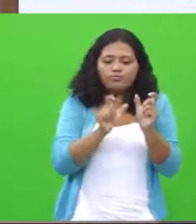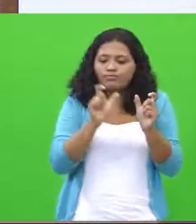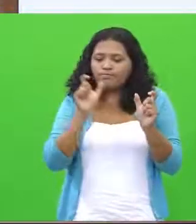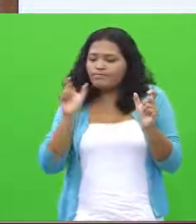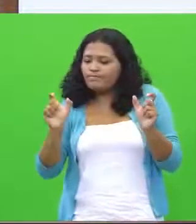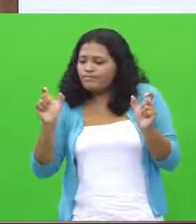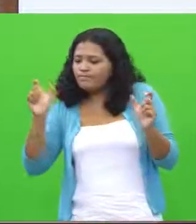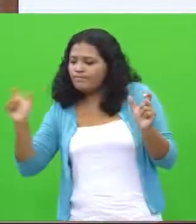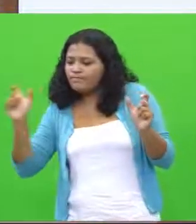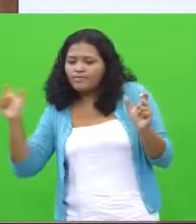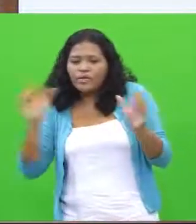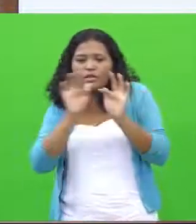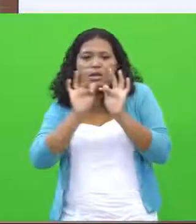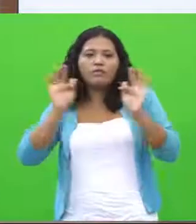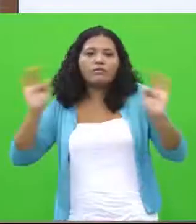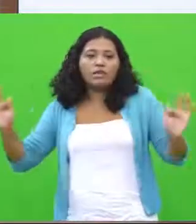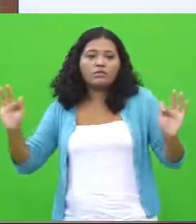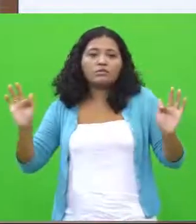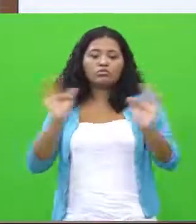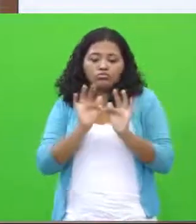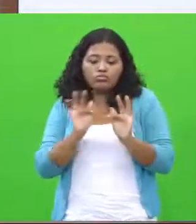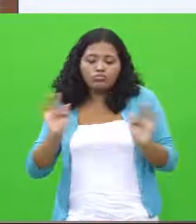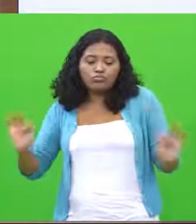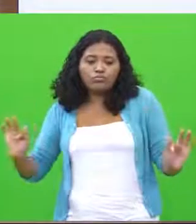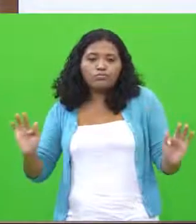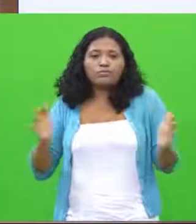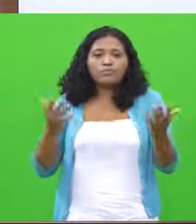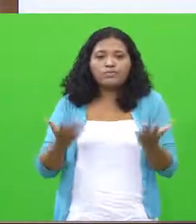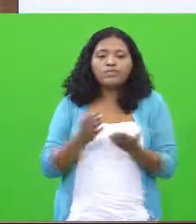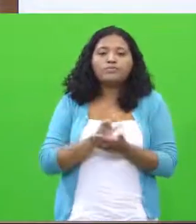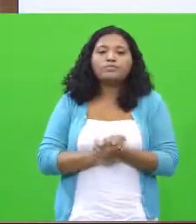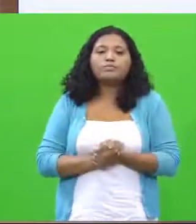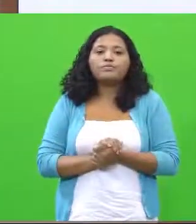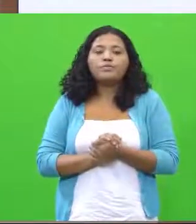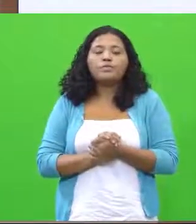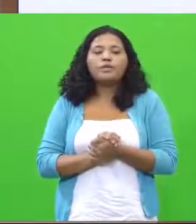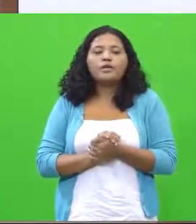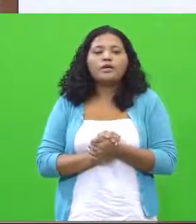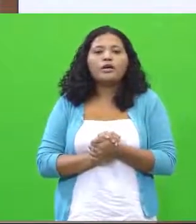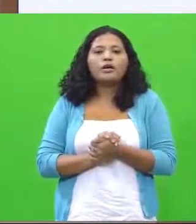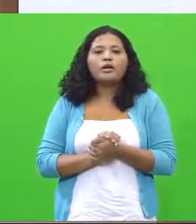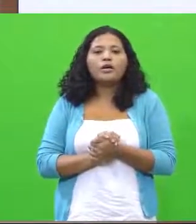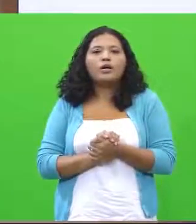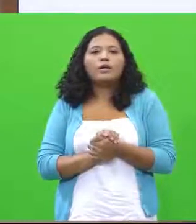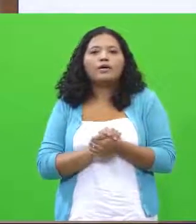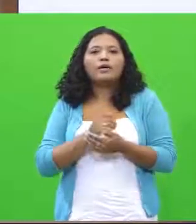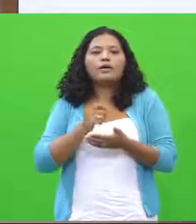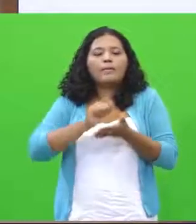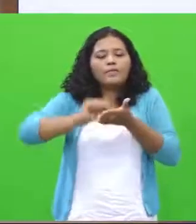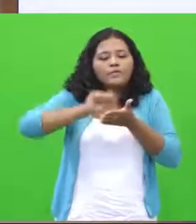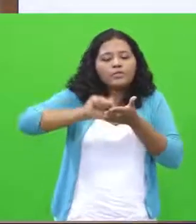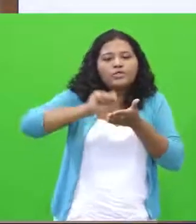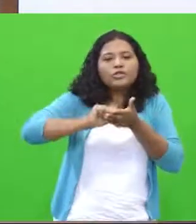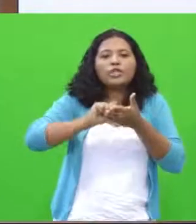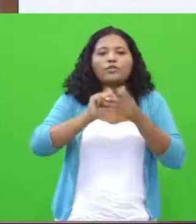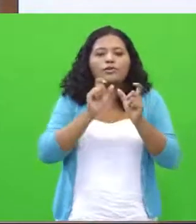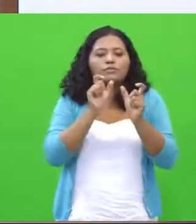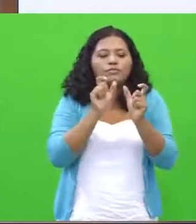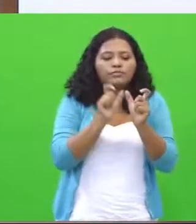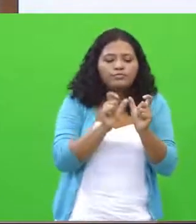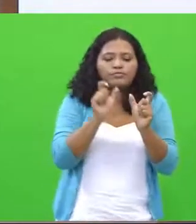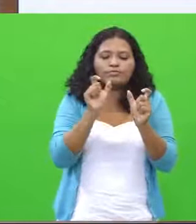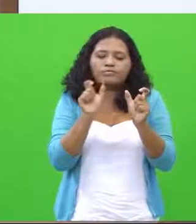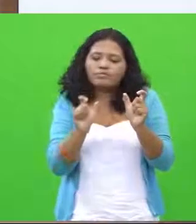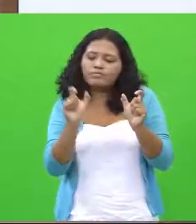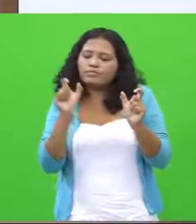sentence, and another, between a phrase and another. So, to occupy the space of the file, so that